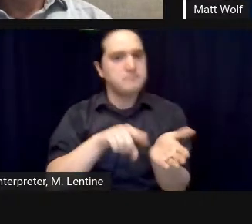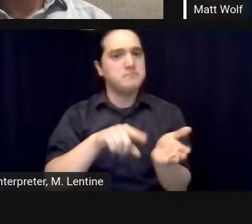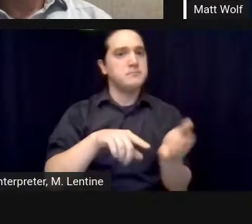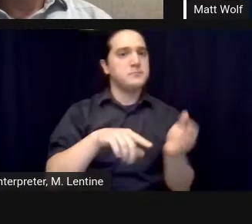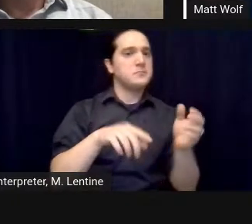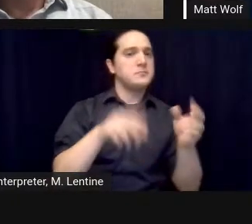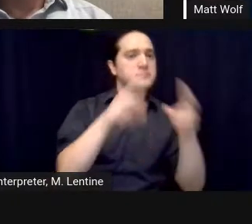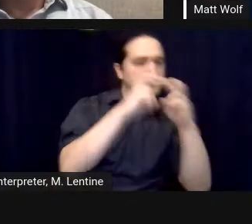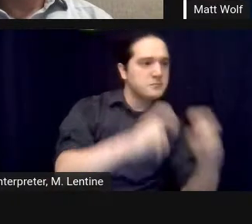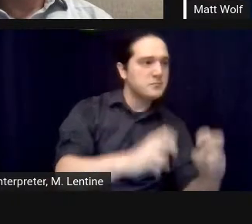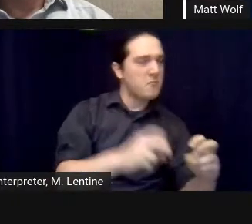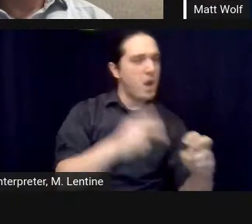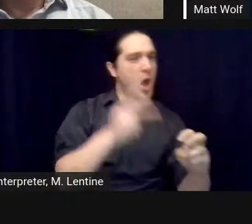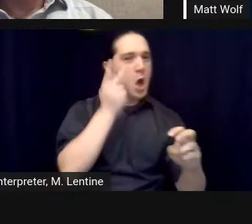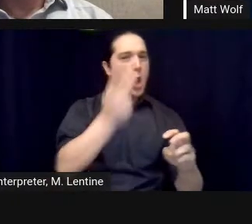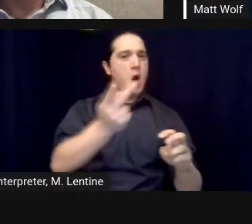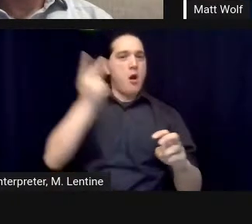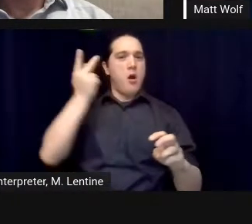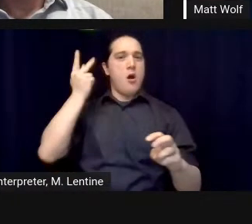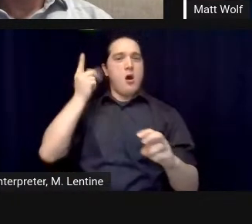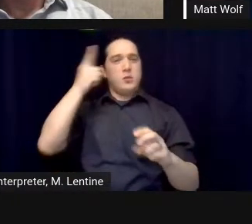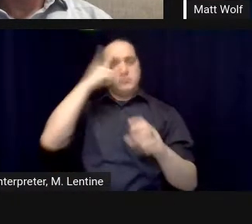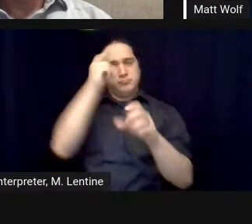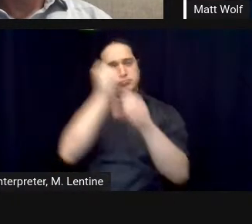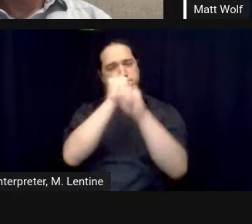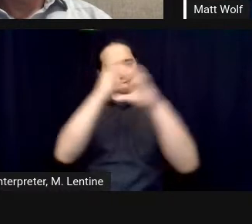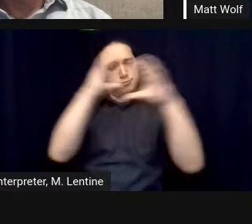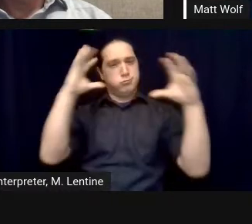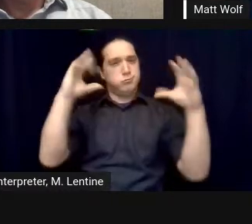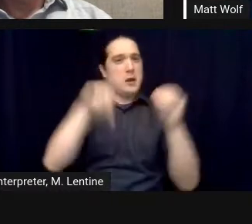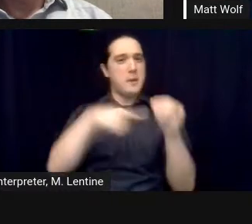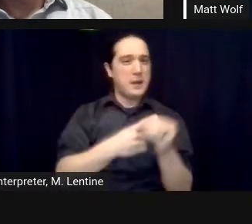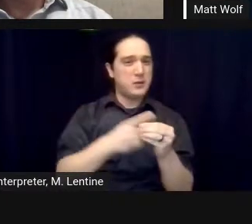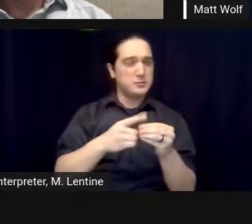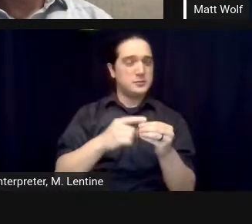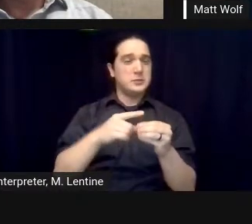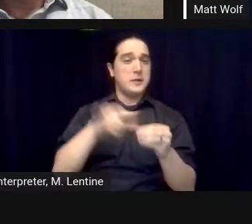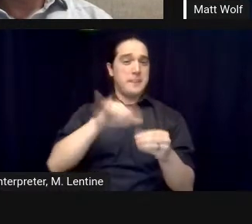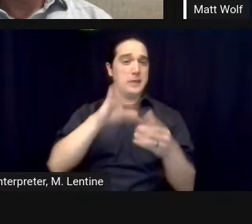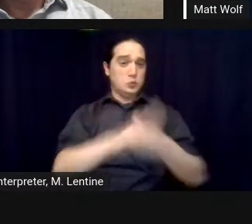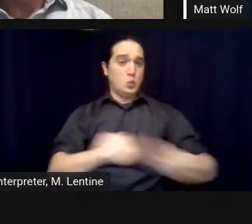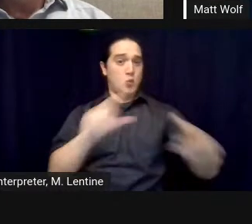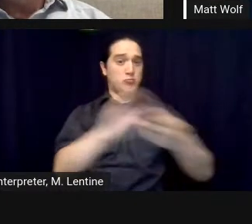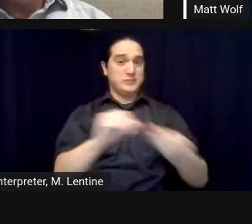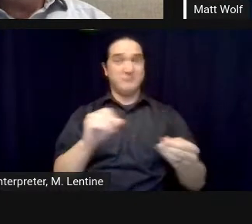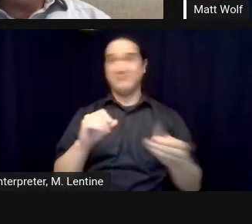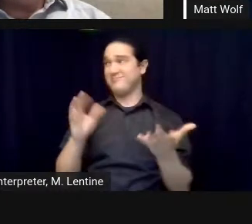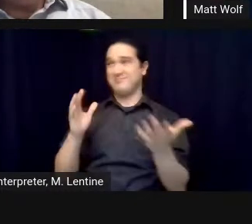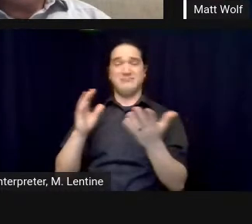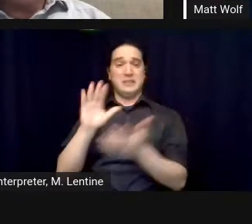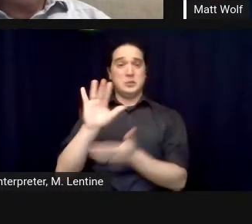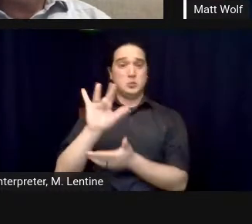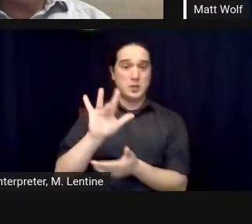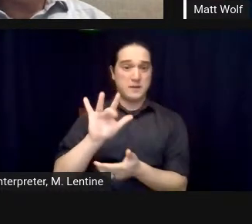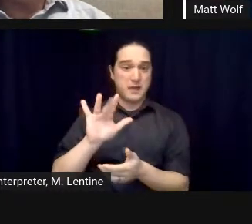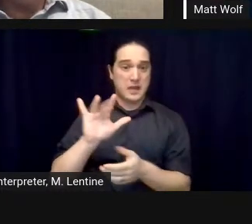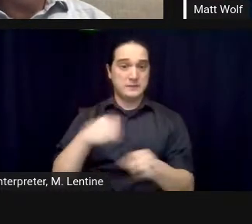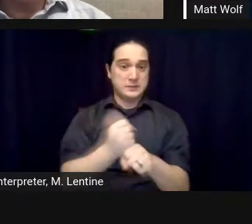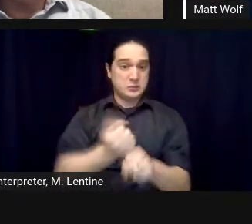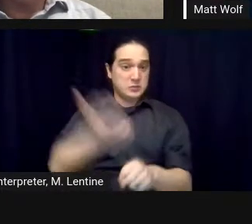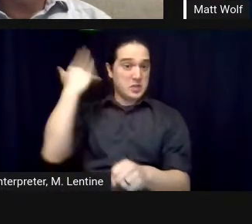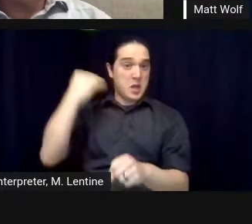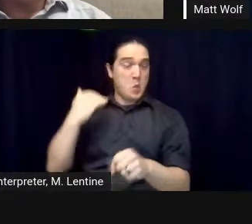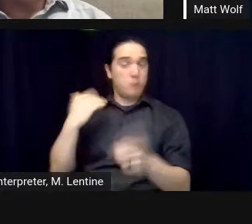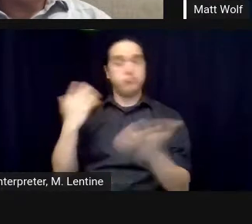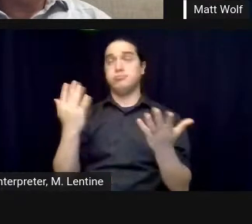at this story that took place 25 years ago but with a contemporary point of view why do you think the